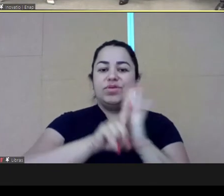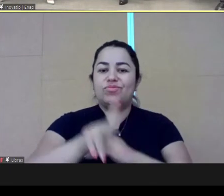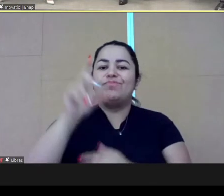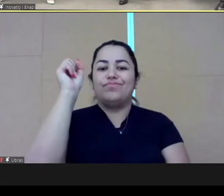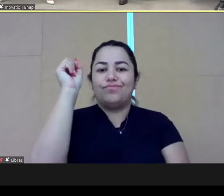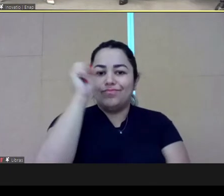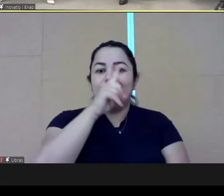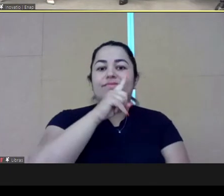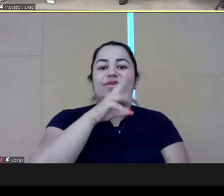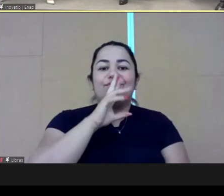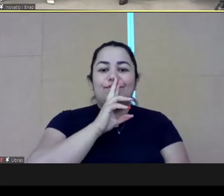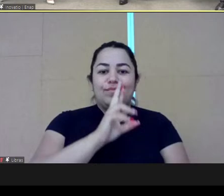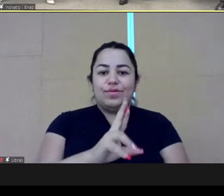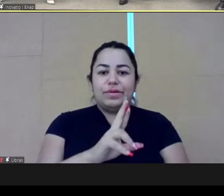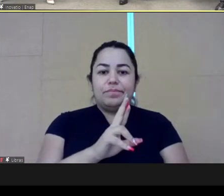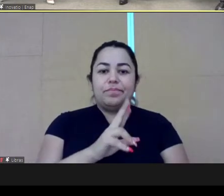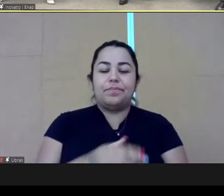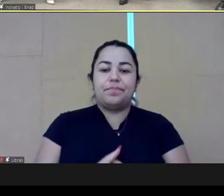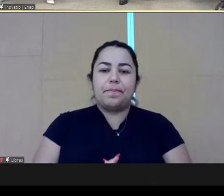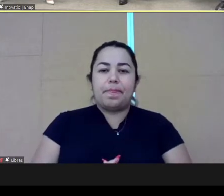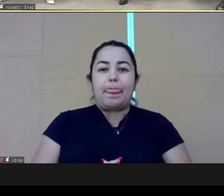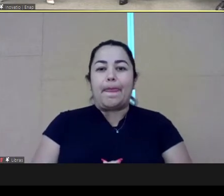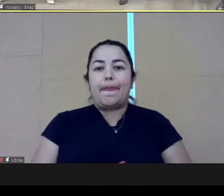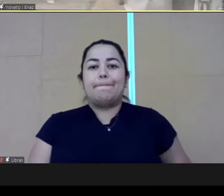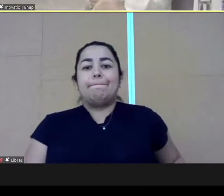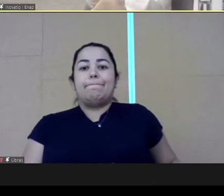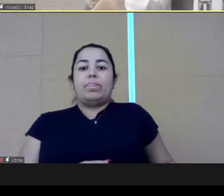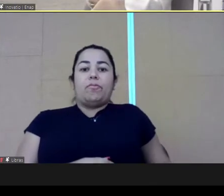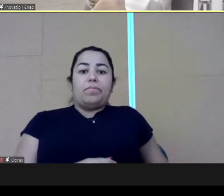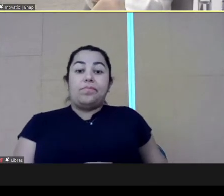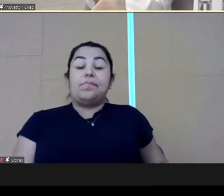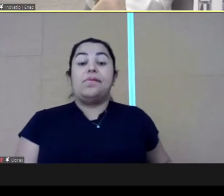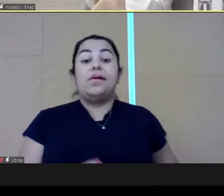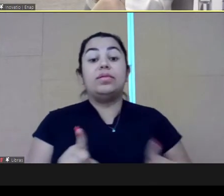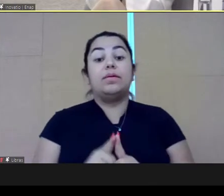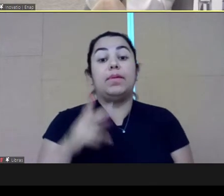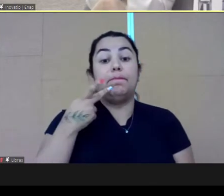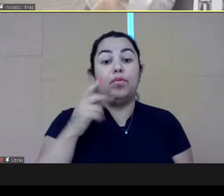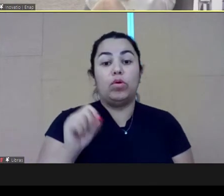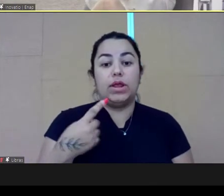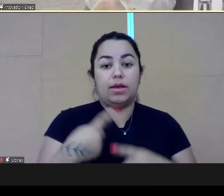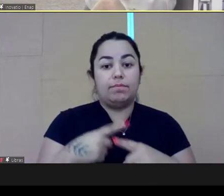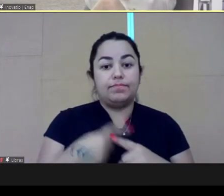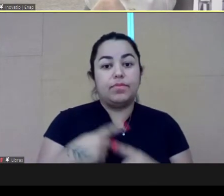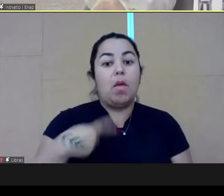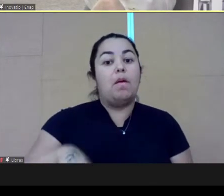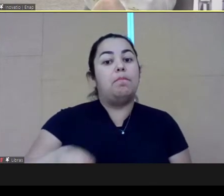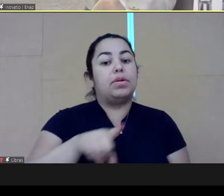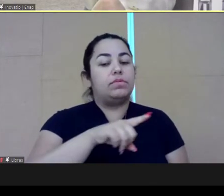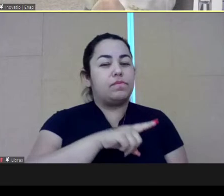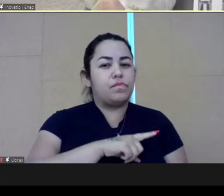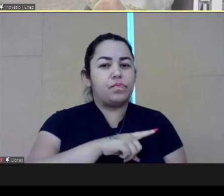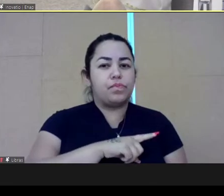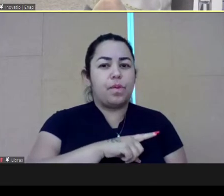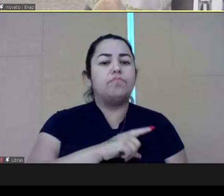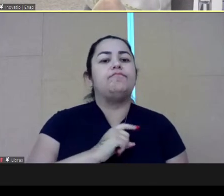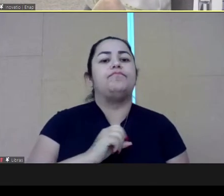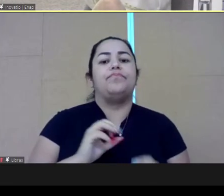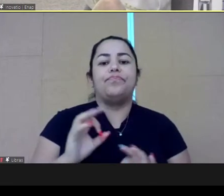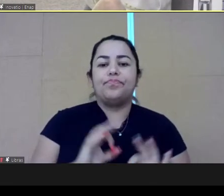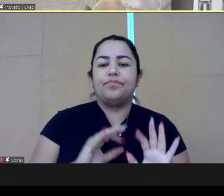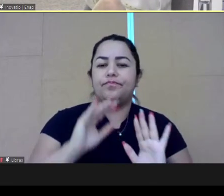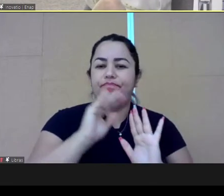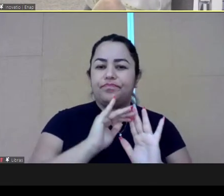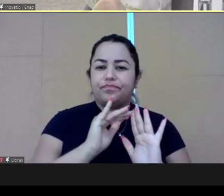This is a very difficult question to answer indeed. It is difficult for us because